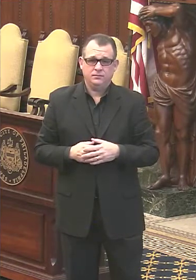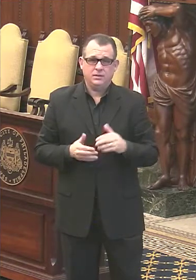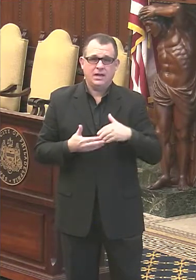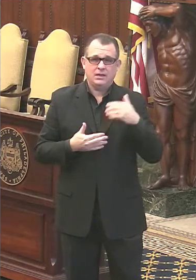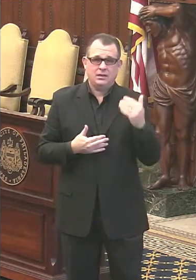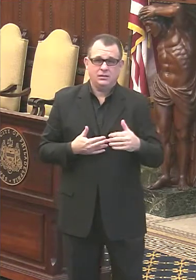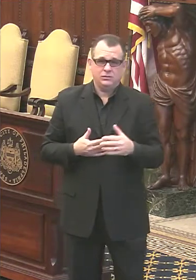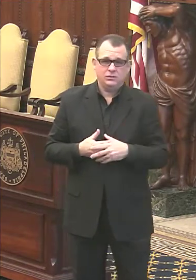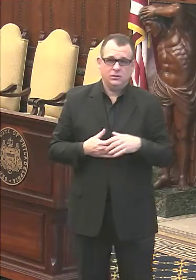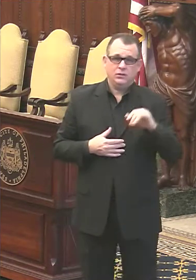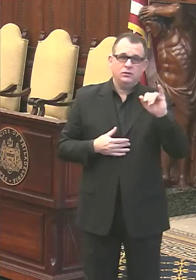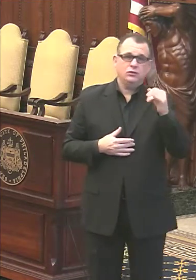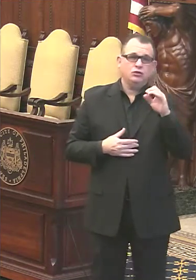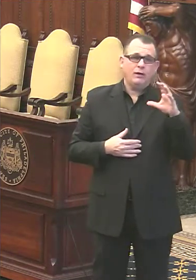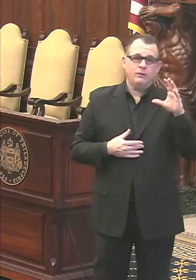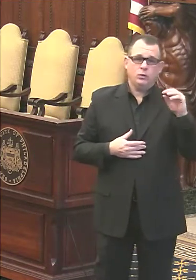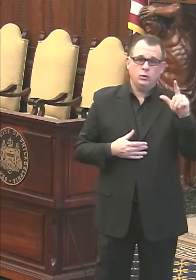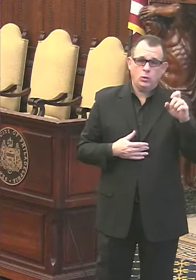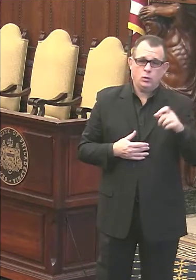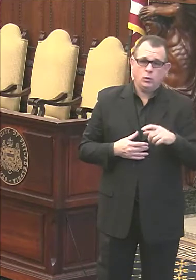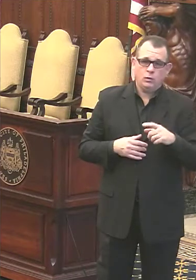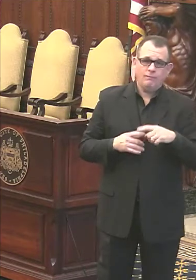Jeff Cole of Fox 29.